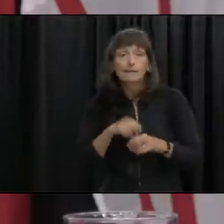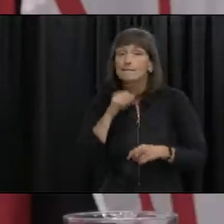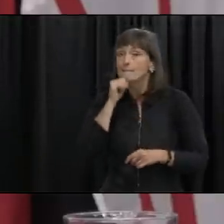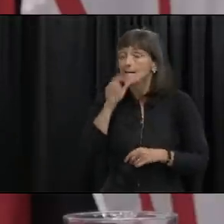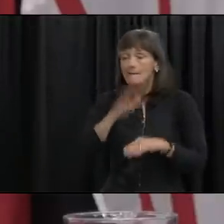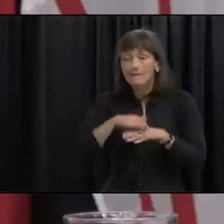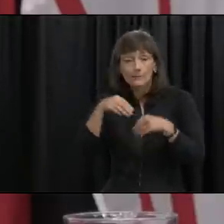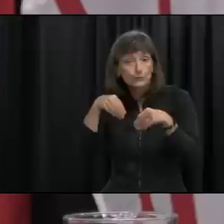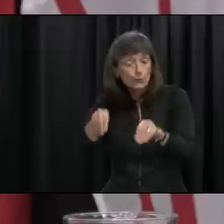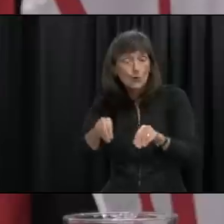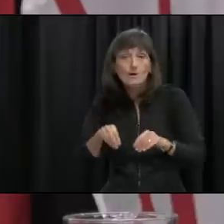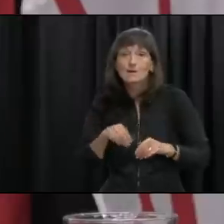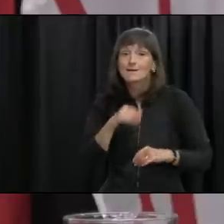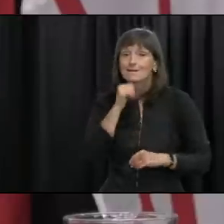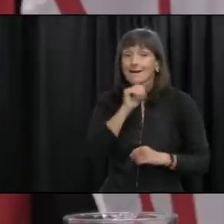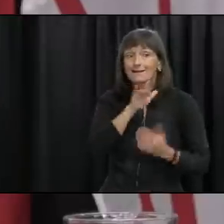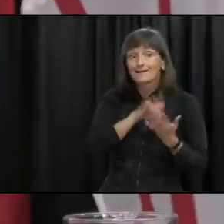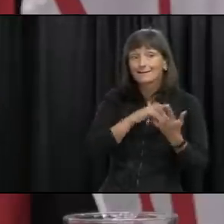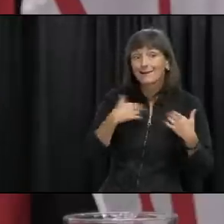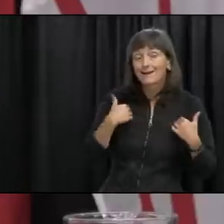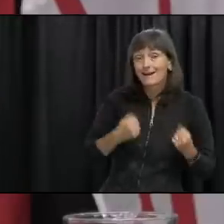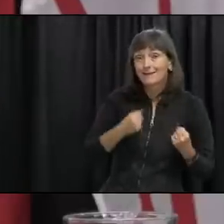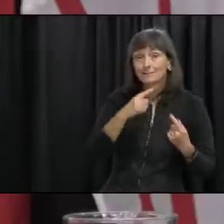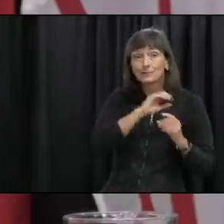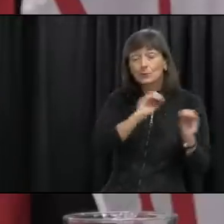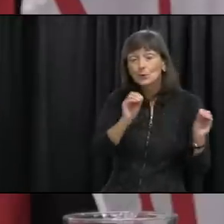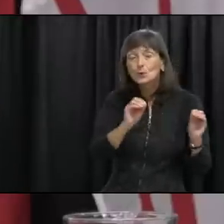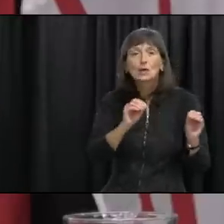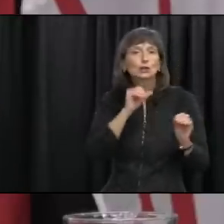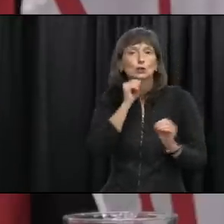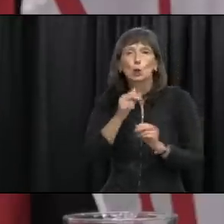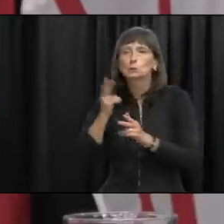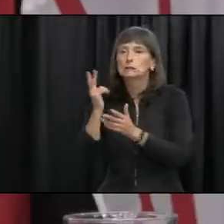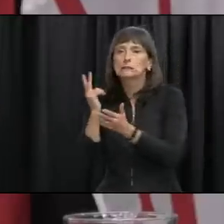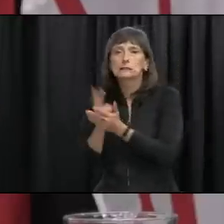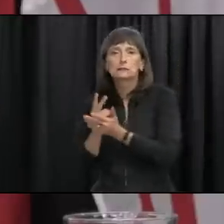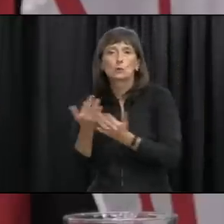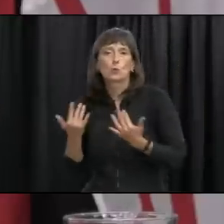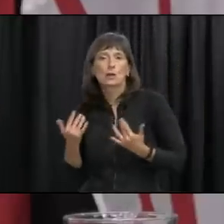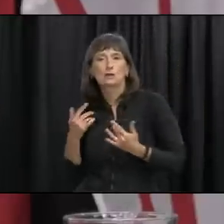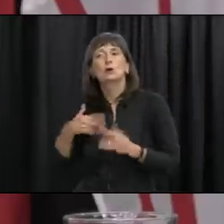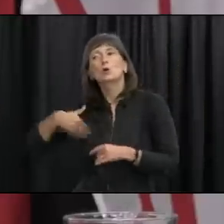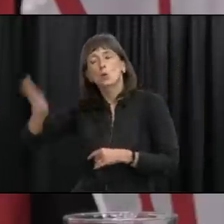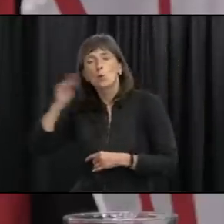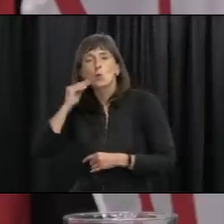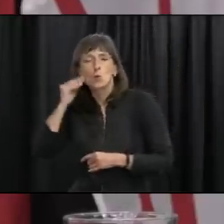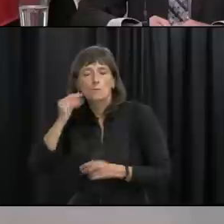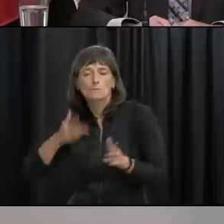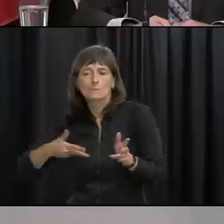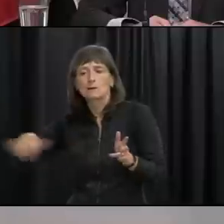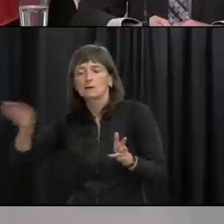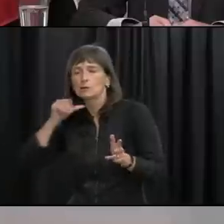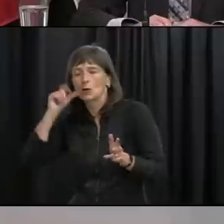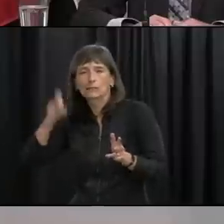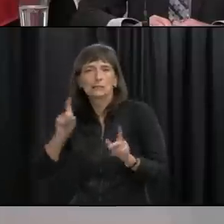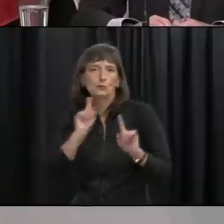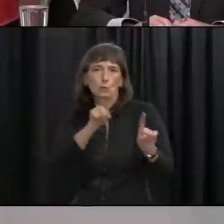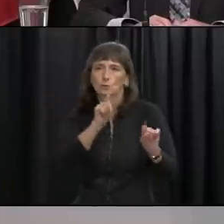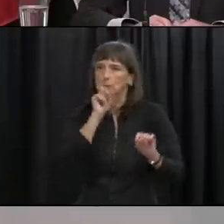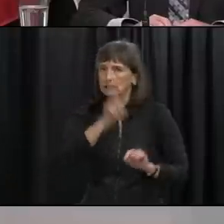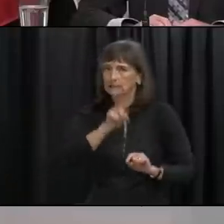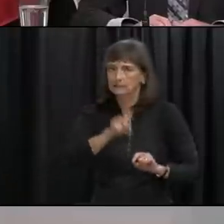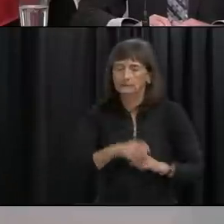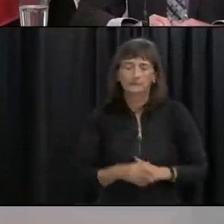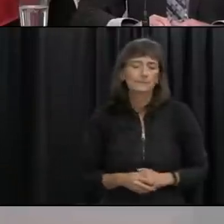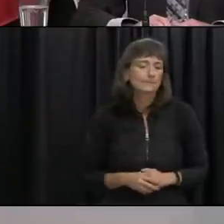stores and you didn't go to the health center don't sit in the queue go home we know we were notified